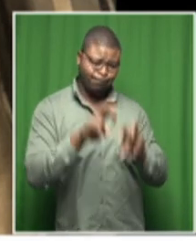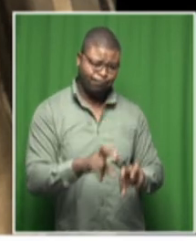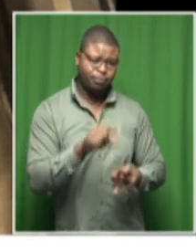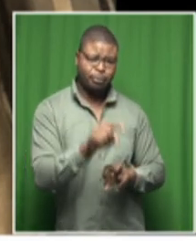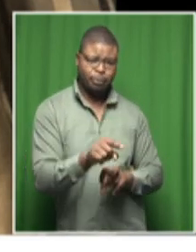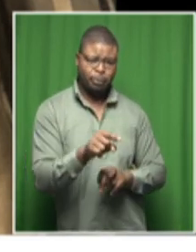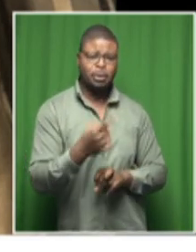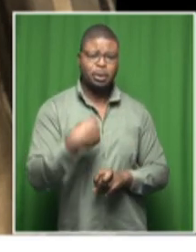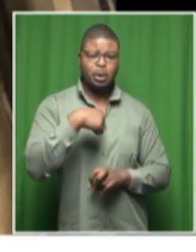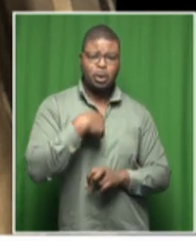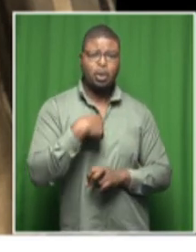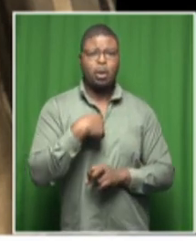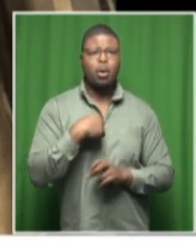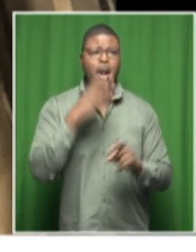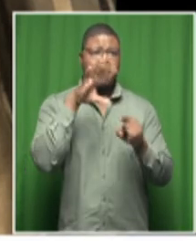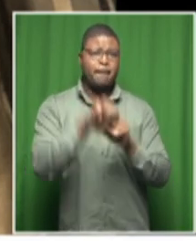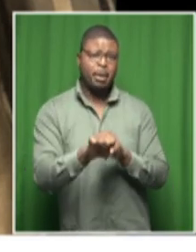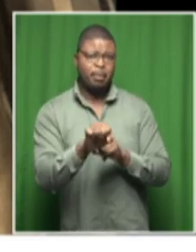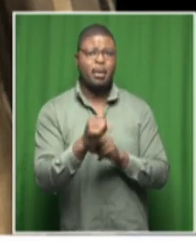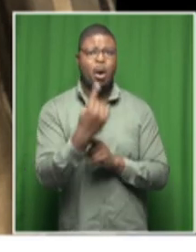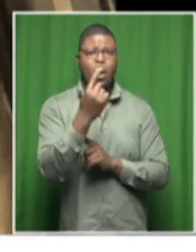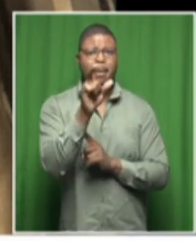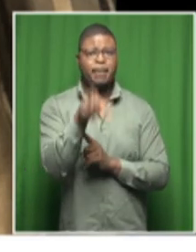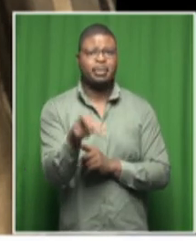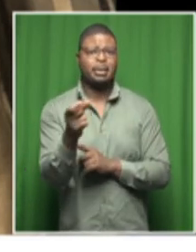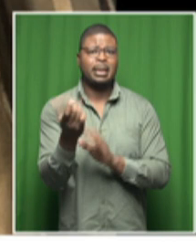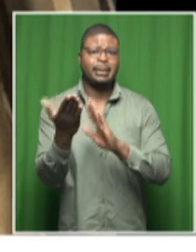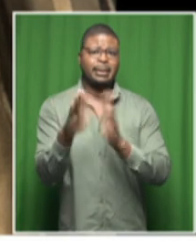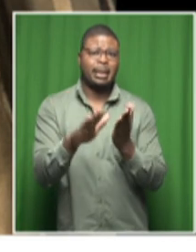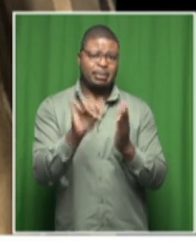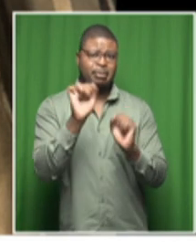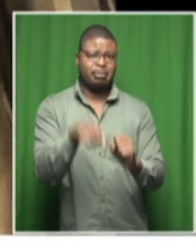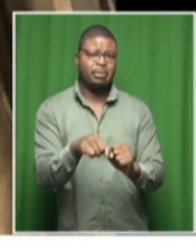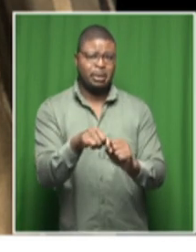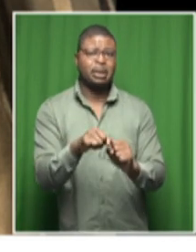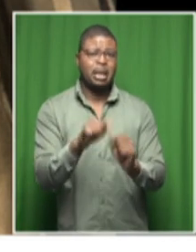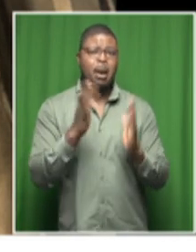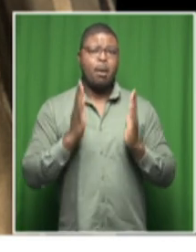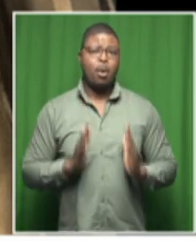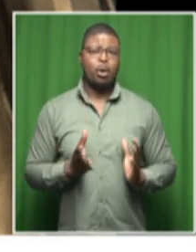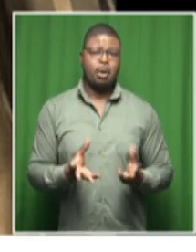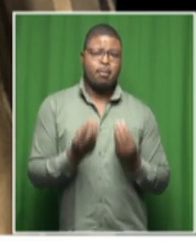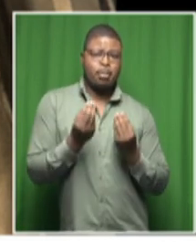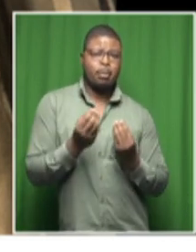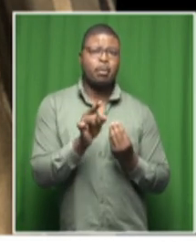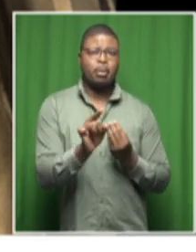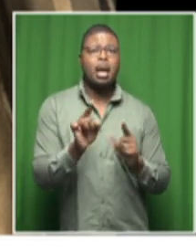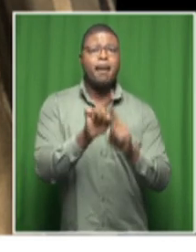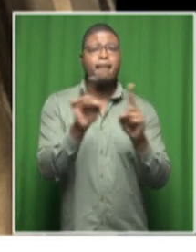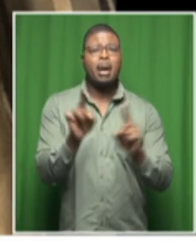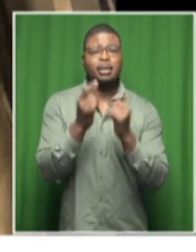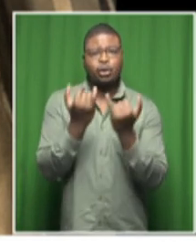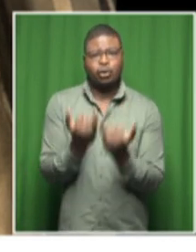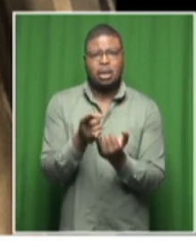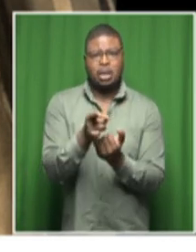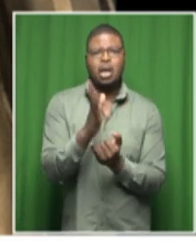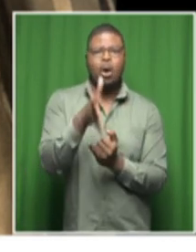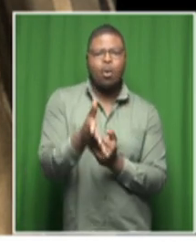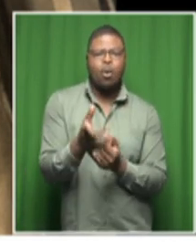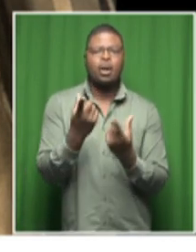talking of one body that was recovered and today we will actually try to establish